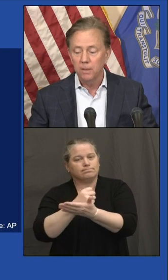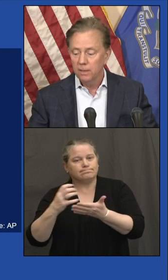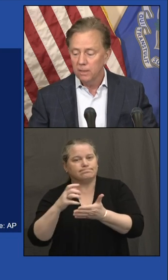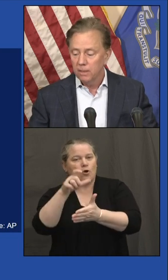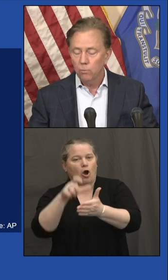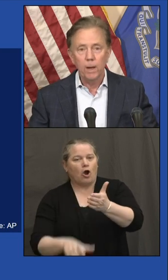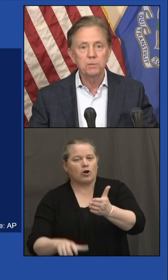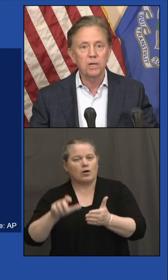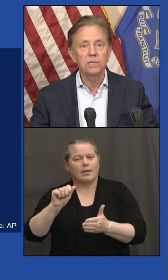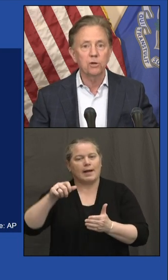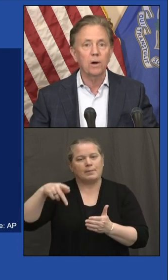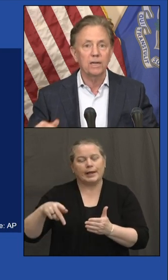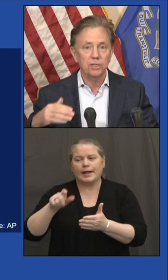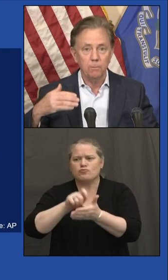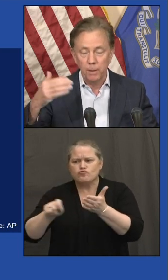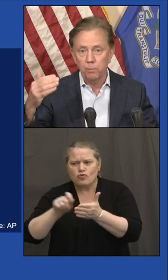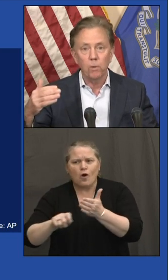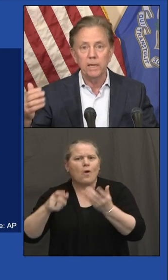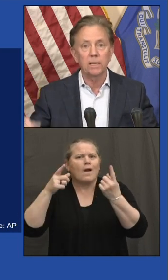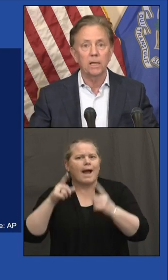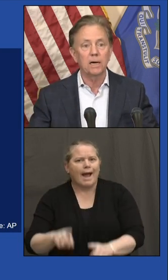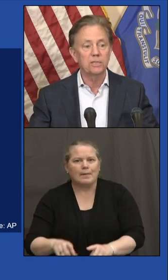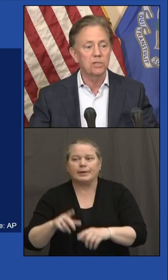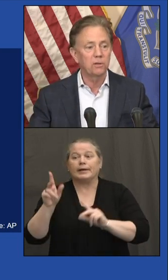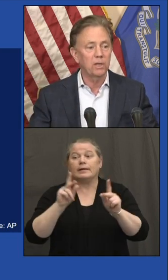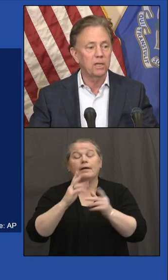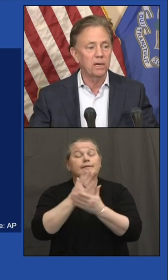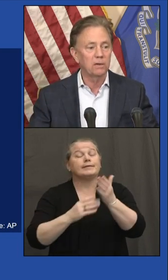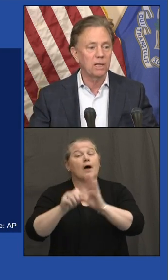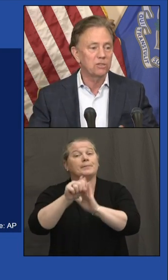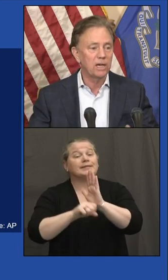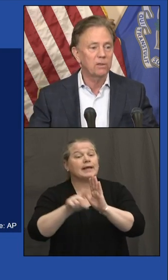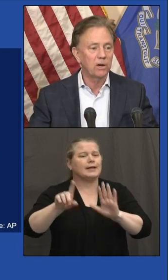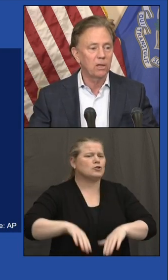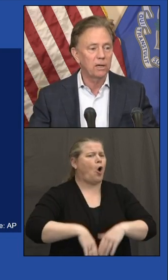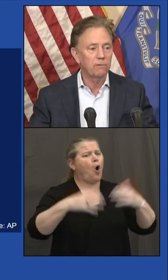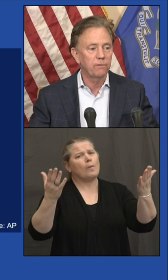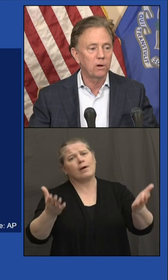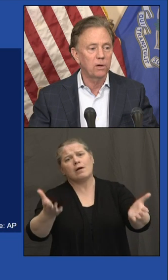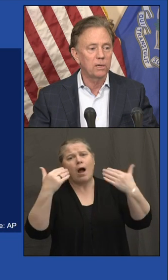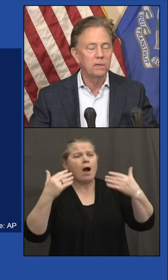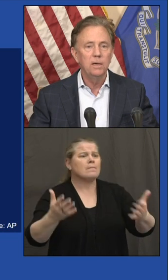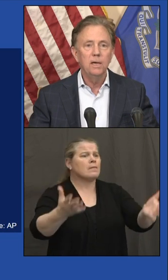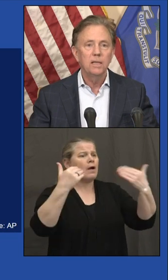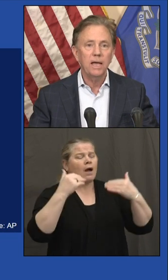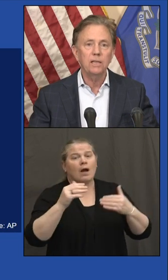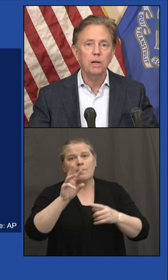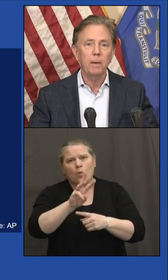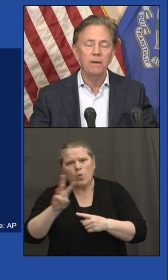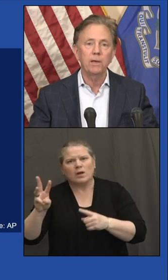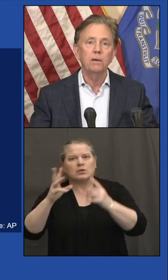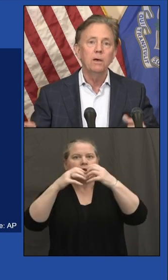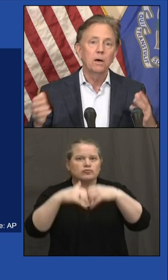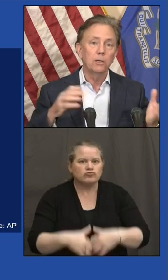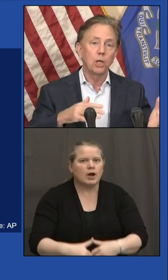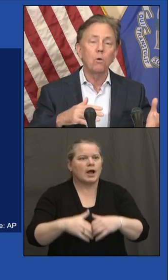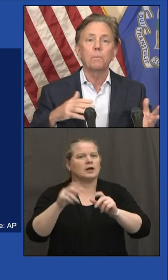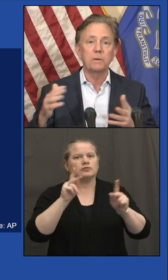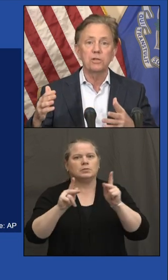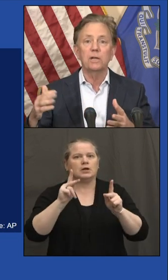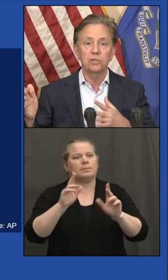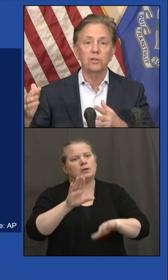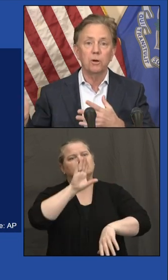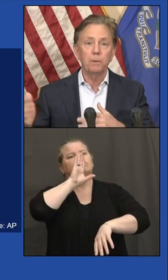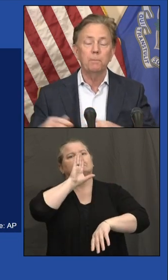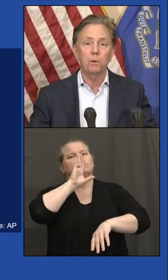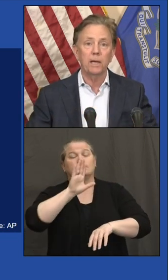websites crashing, people waiting in lines, nothing there, like South Carolina and Florida, they ended up having a lower